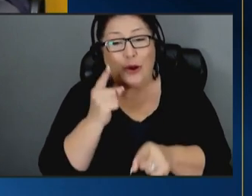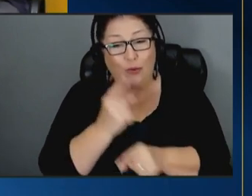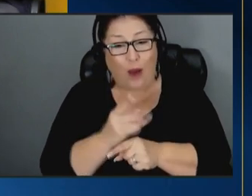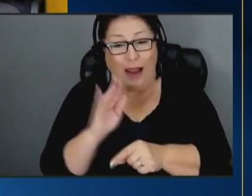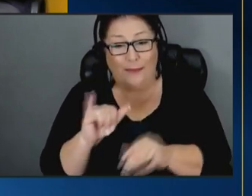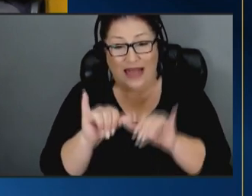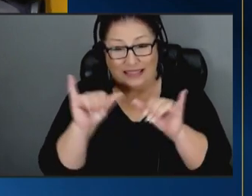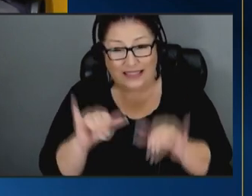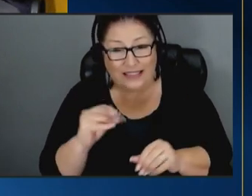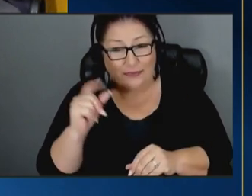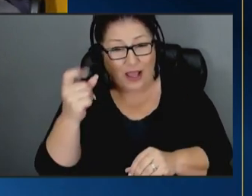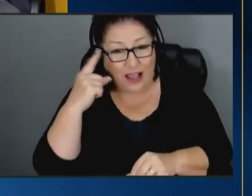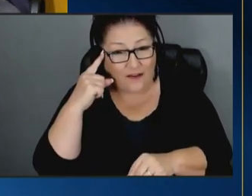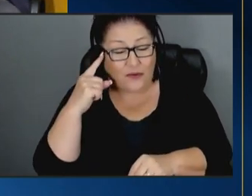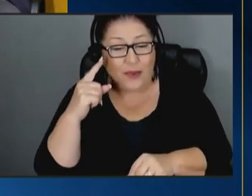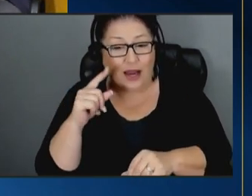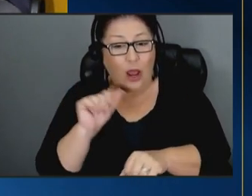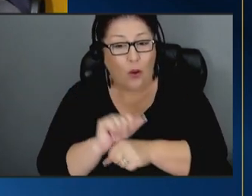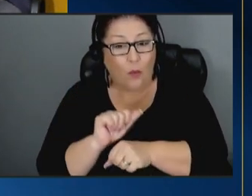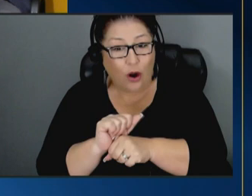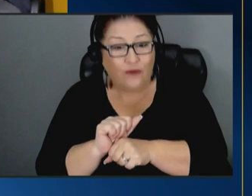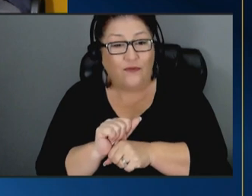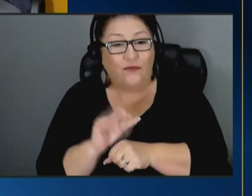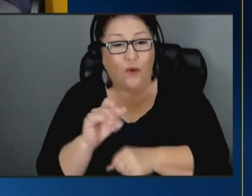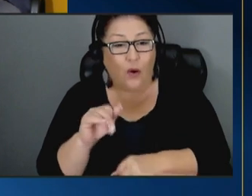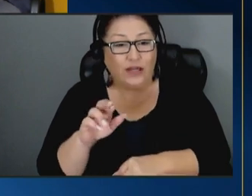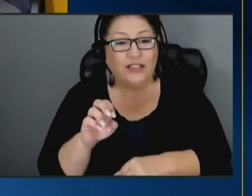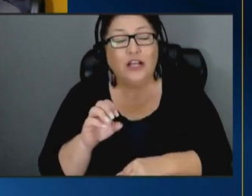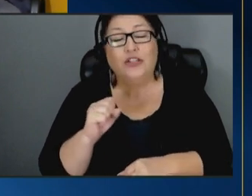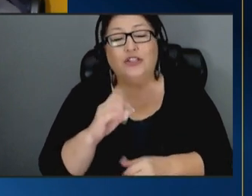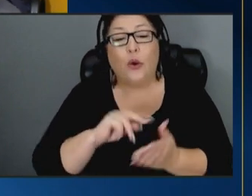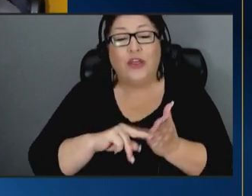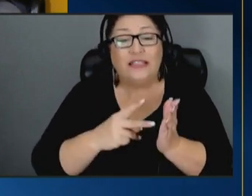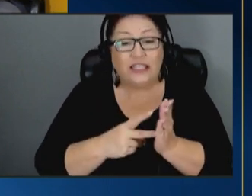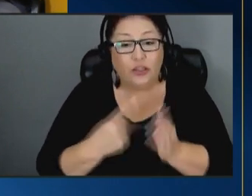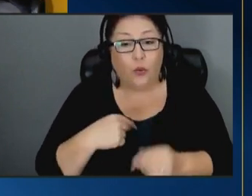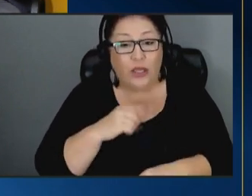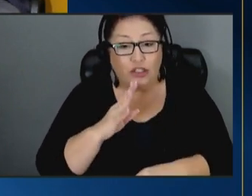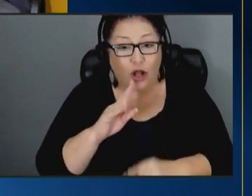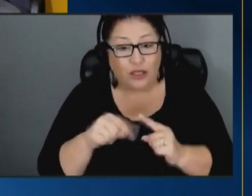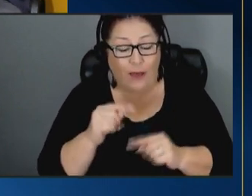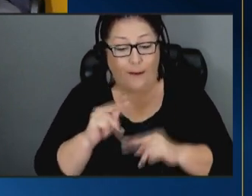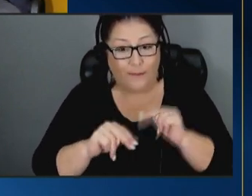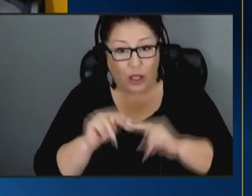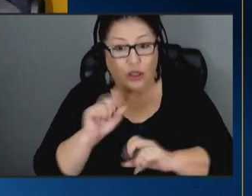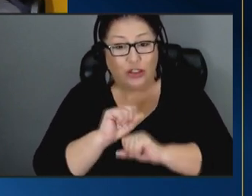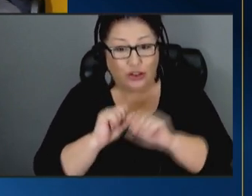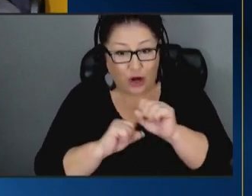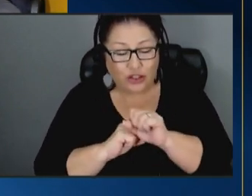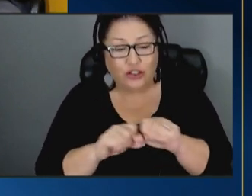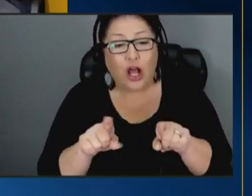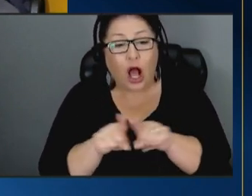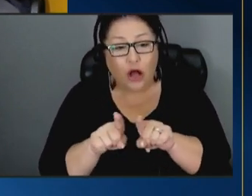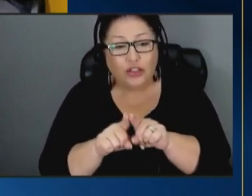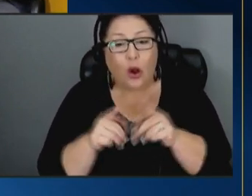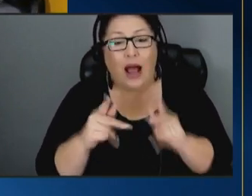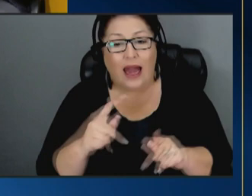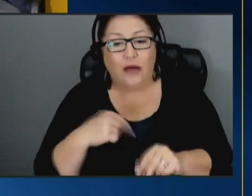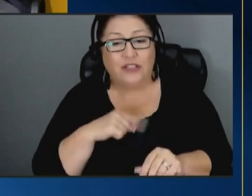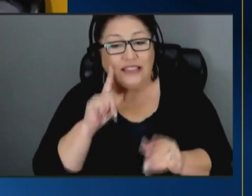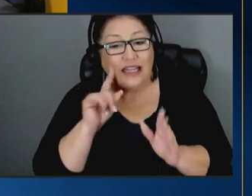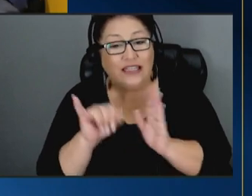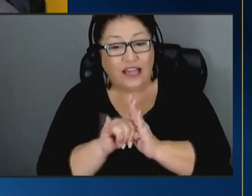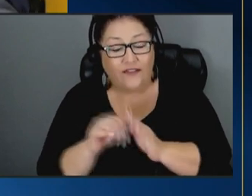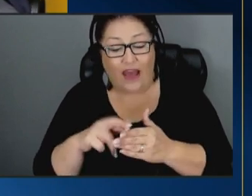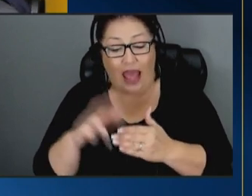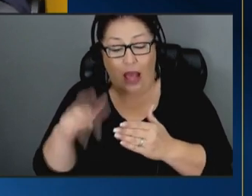in government and workforce and so uh the intentionality that we've talked about and building structures the help also allows us to identify outcomes that